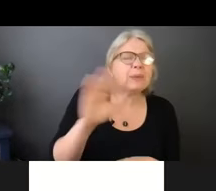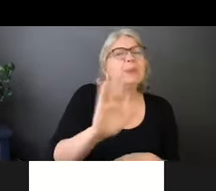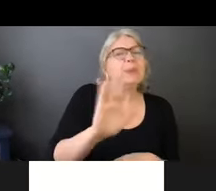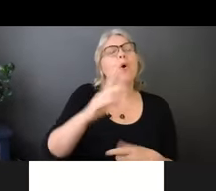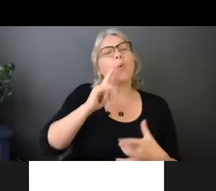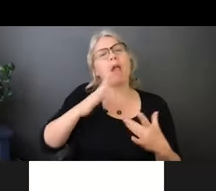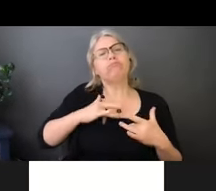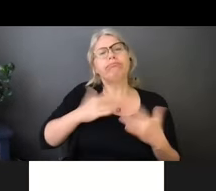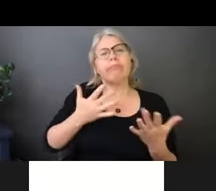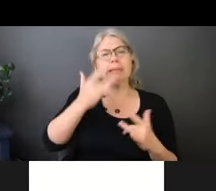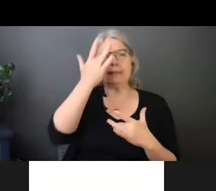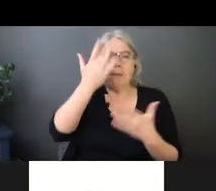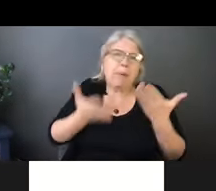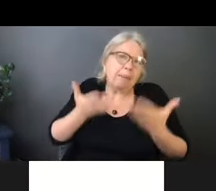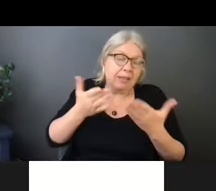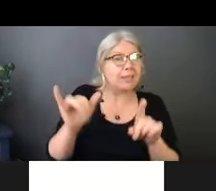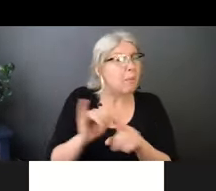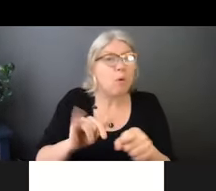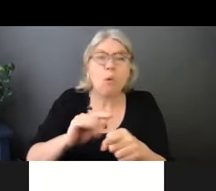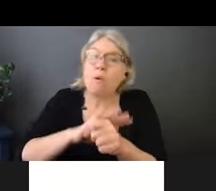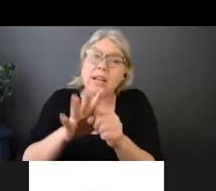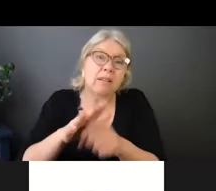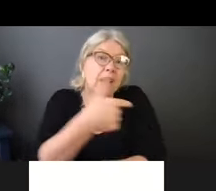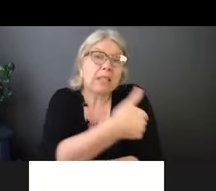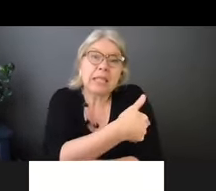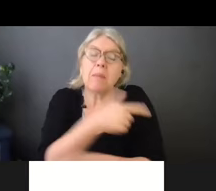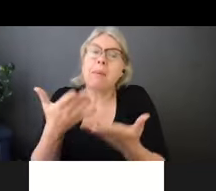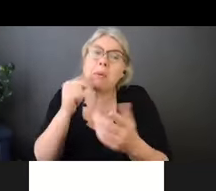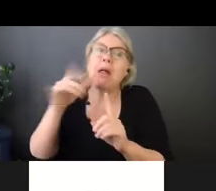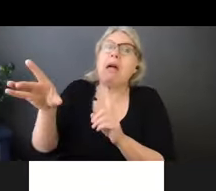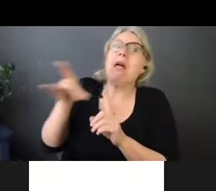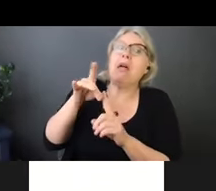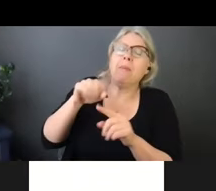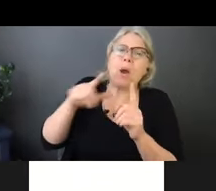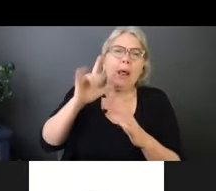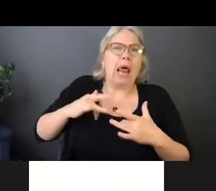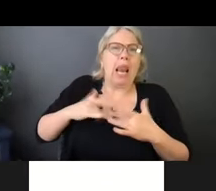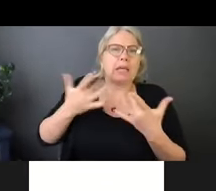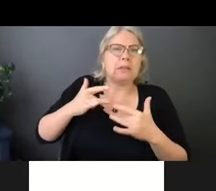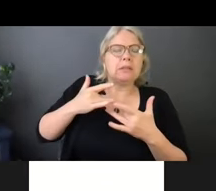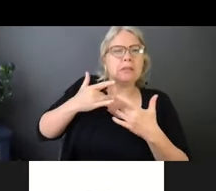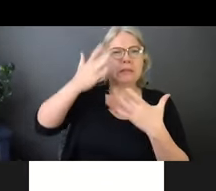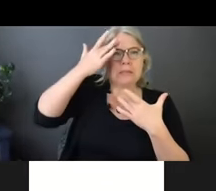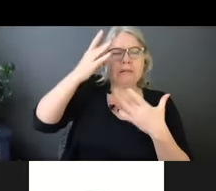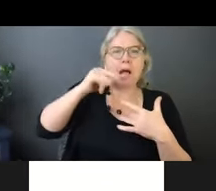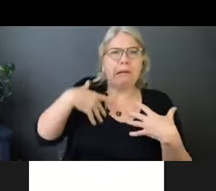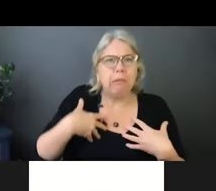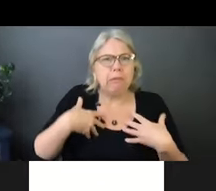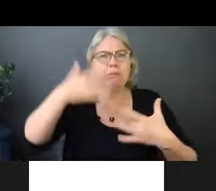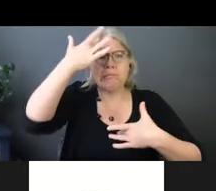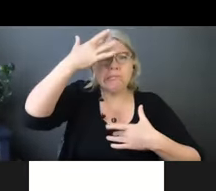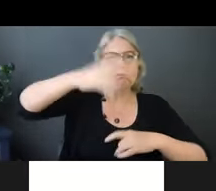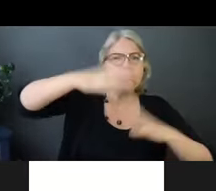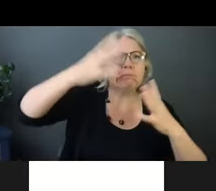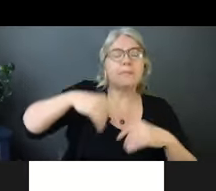that is presented. And don't forget all those things like doorknobs and phones and things like that that have droplets on them